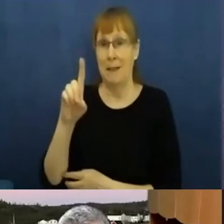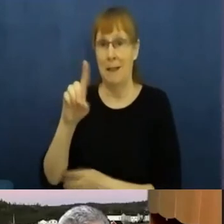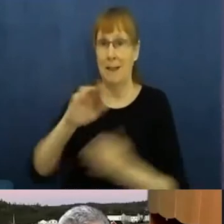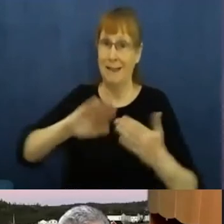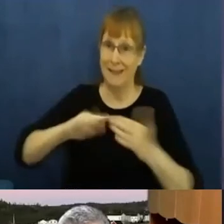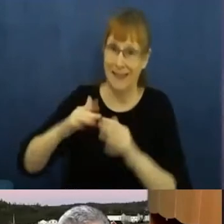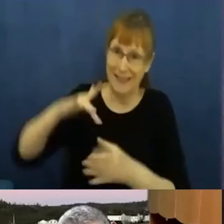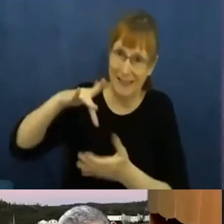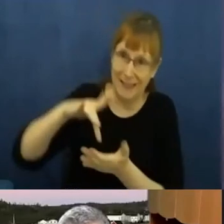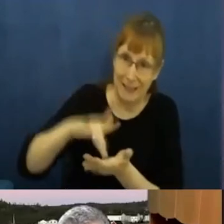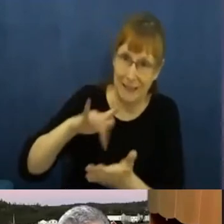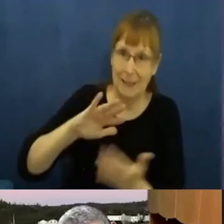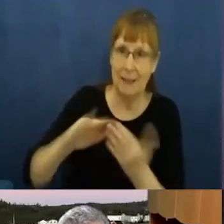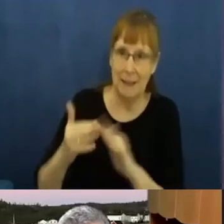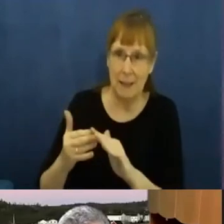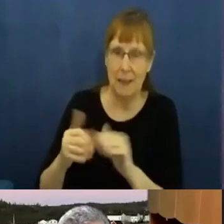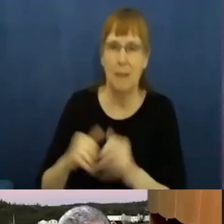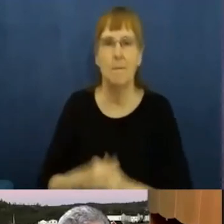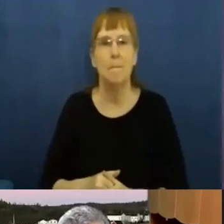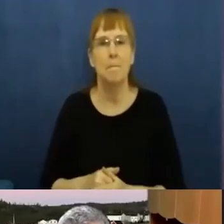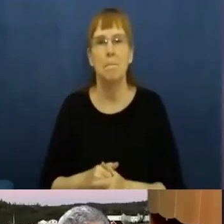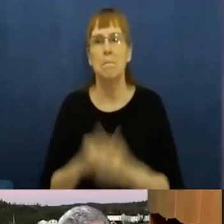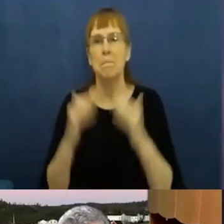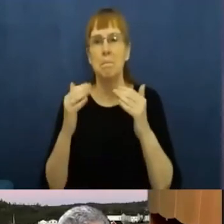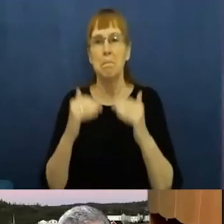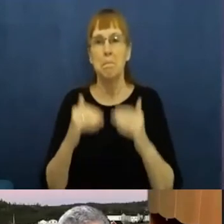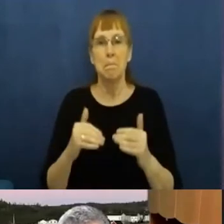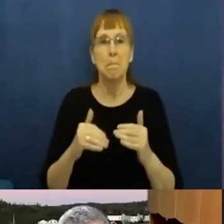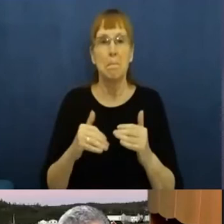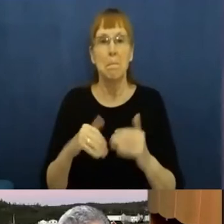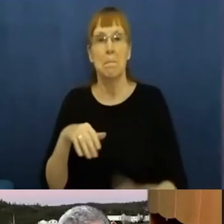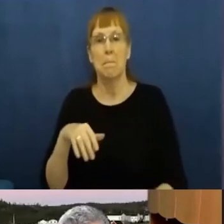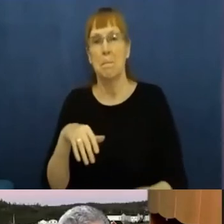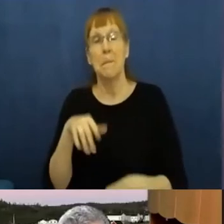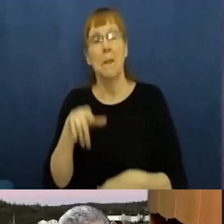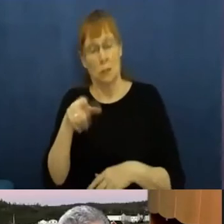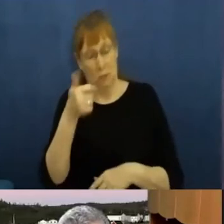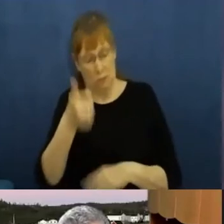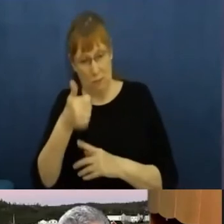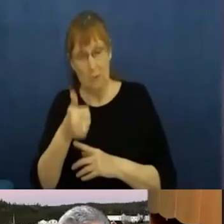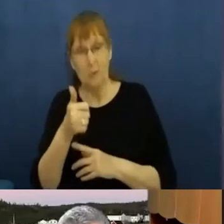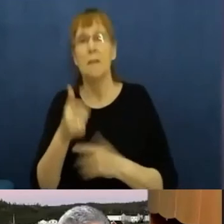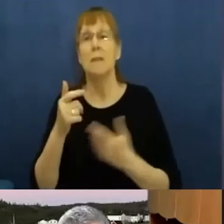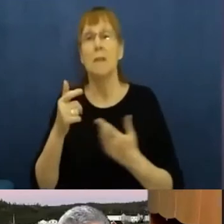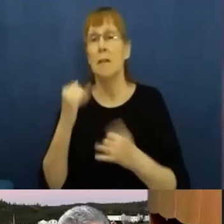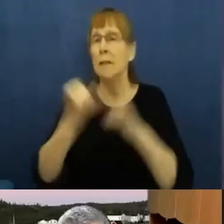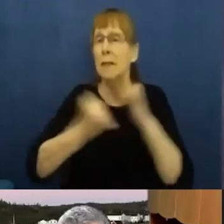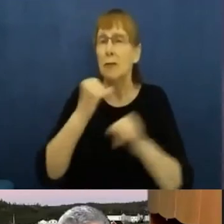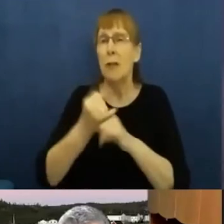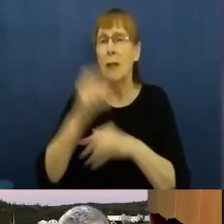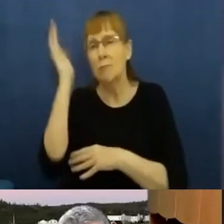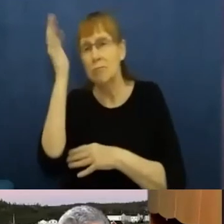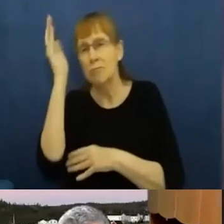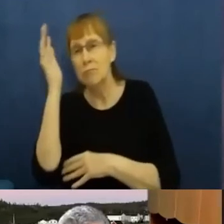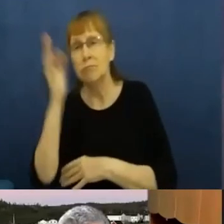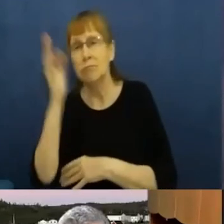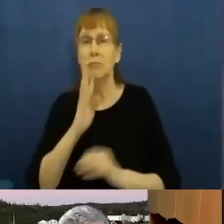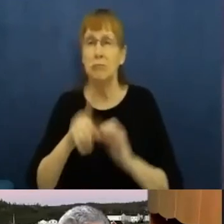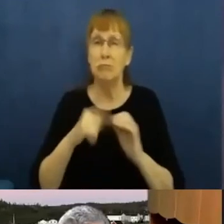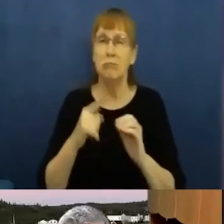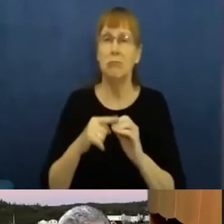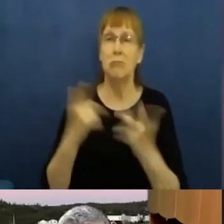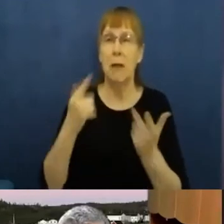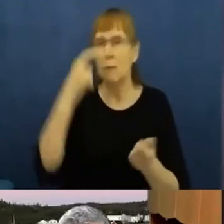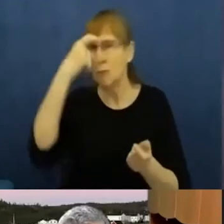Laboukain Benson is a national and international lecturer and trainer in areas including historic trauma-informed service delivery, as well as the